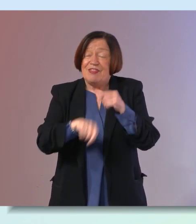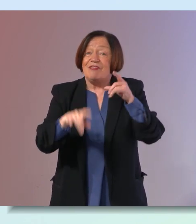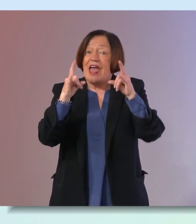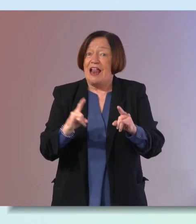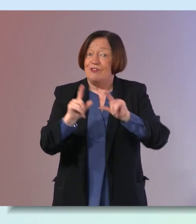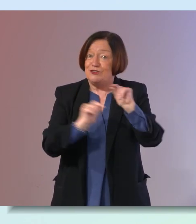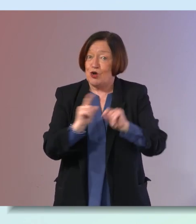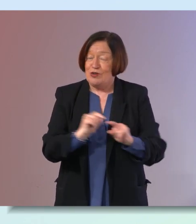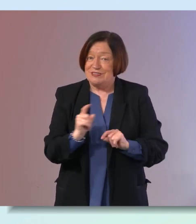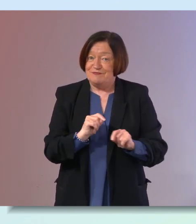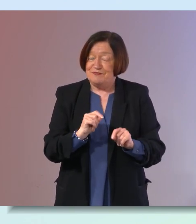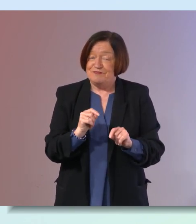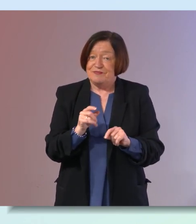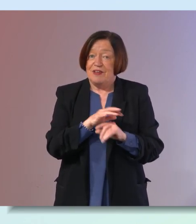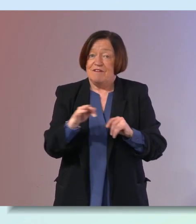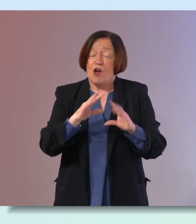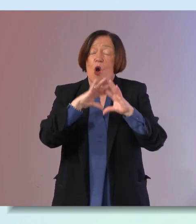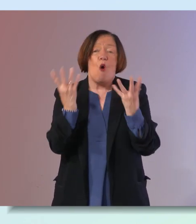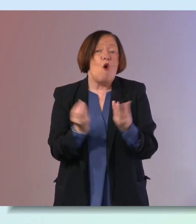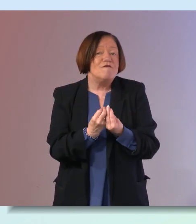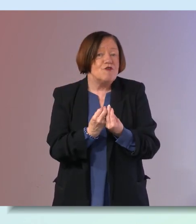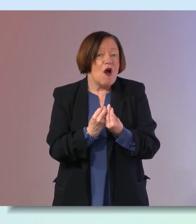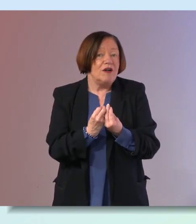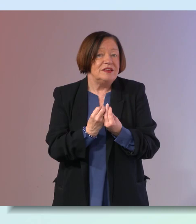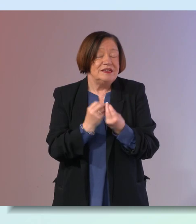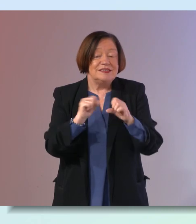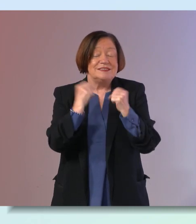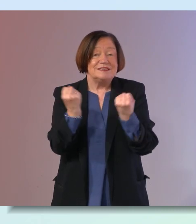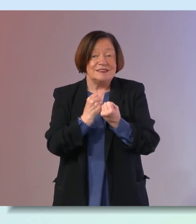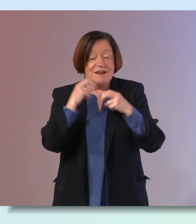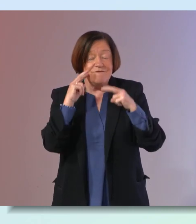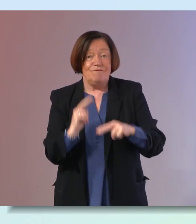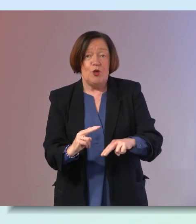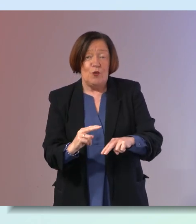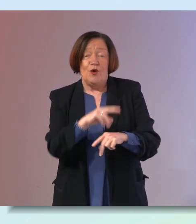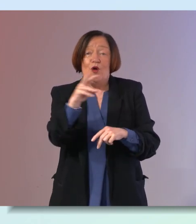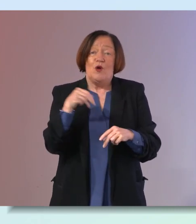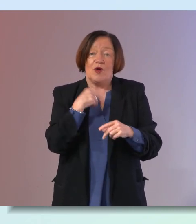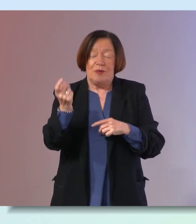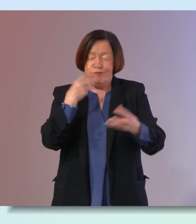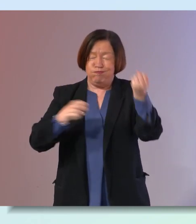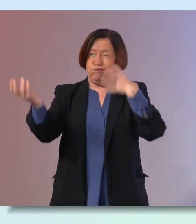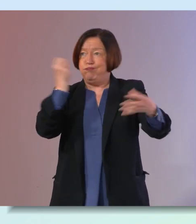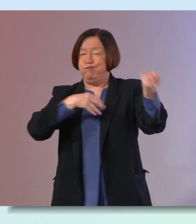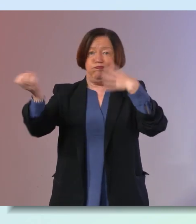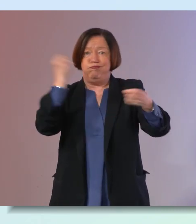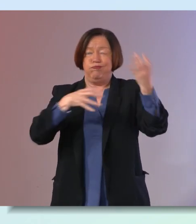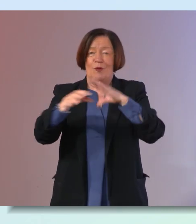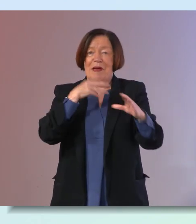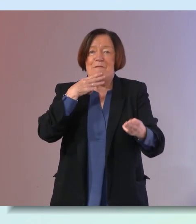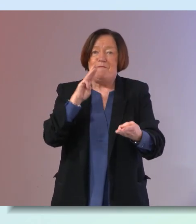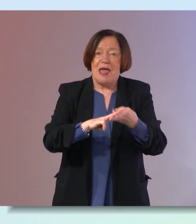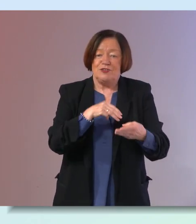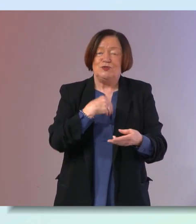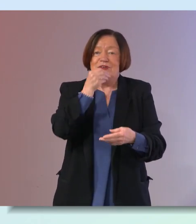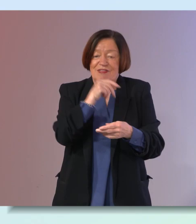alternatives so you know from an overall society point of view you know we are being bombarded with these messages to